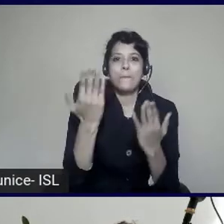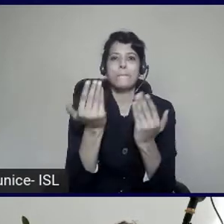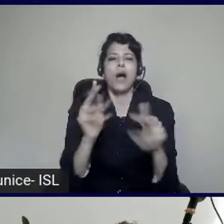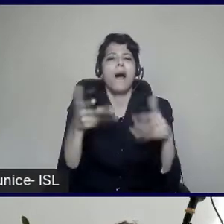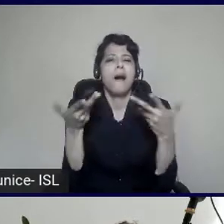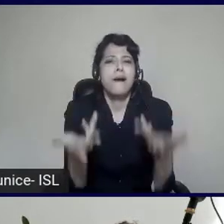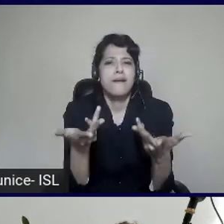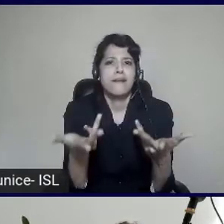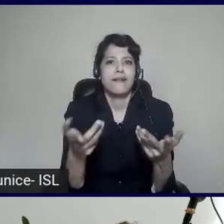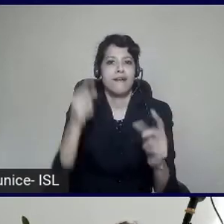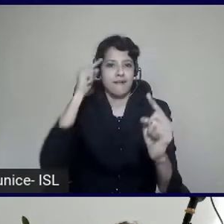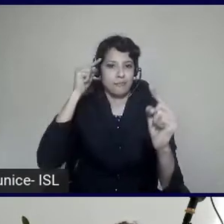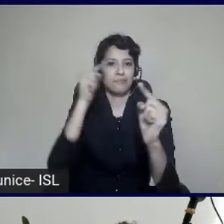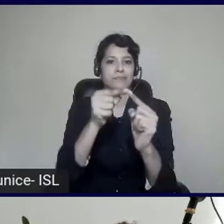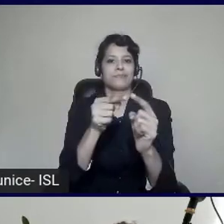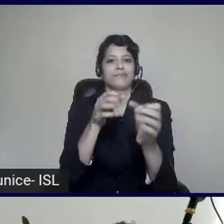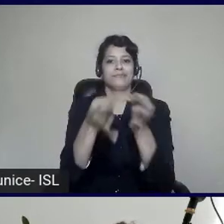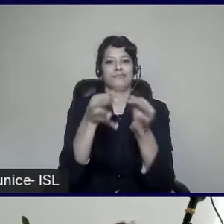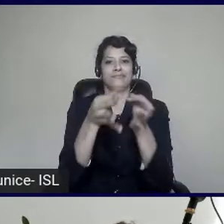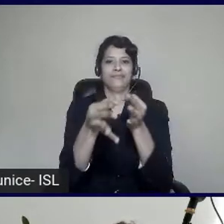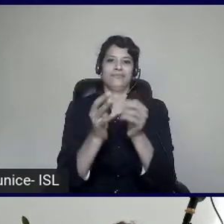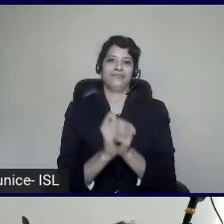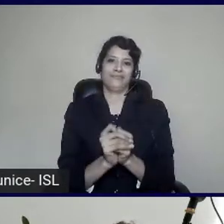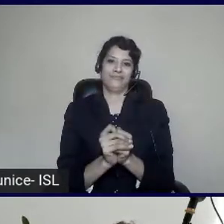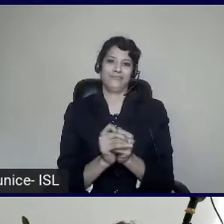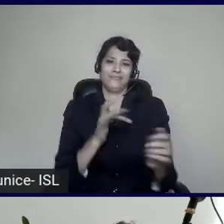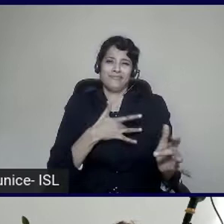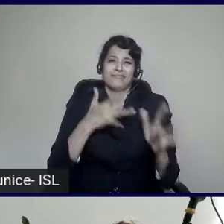how to create compassion, the stick and carrot.